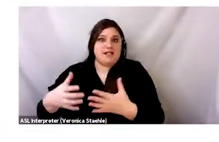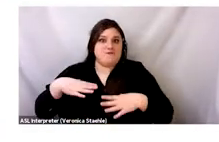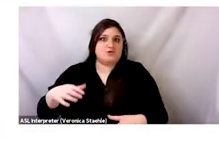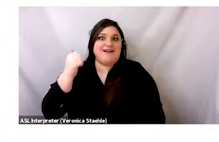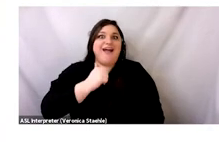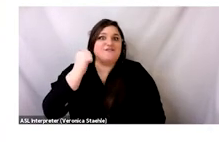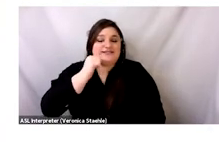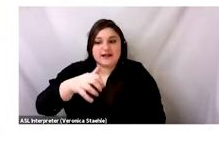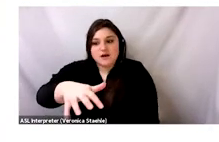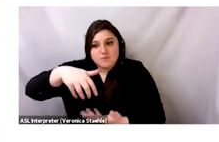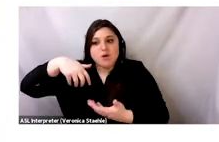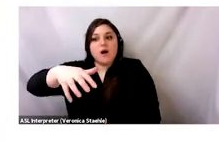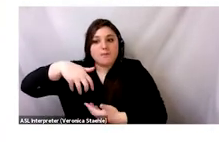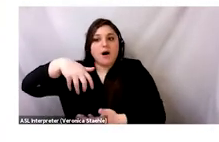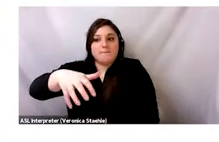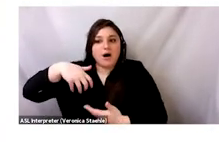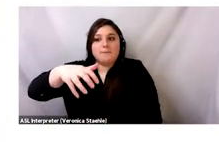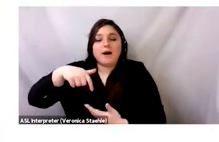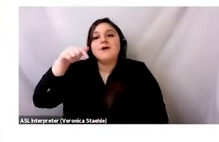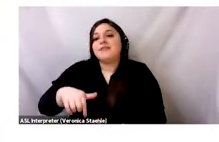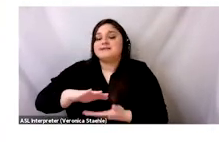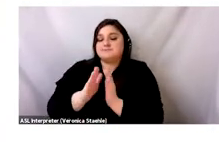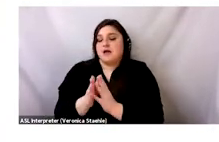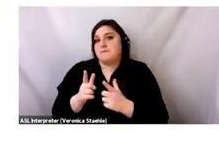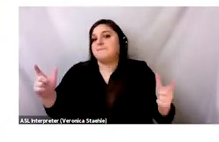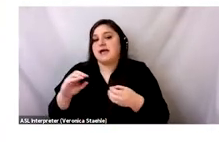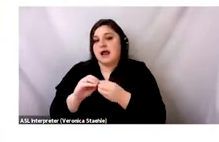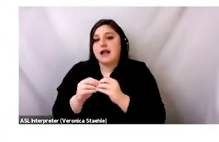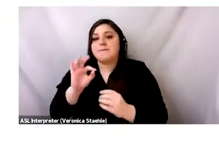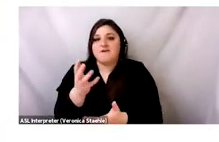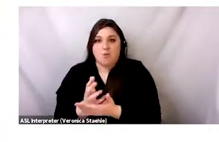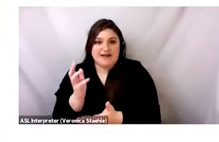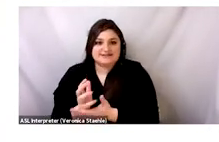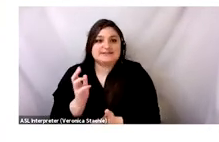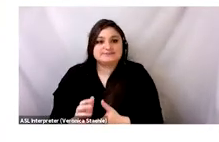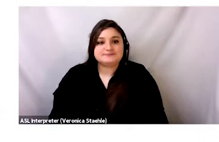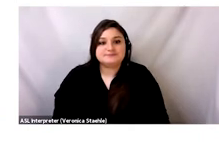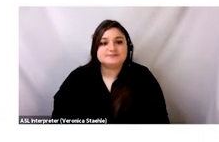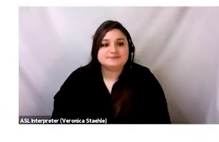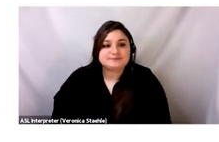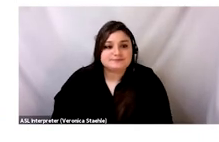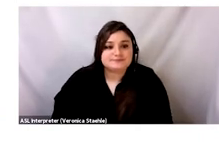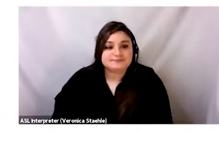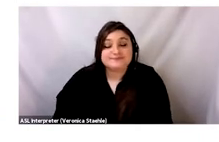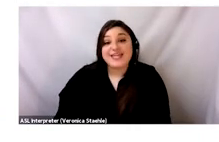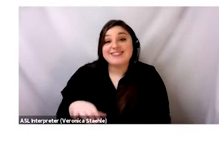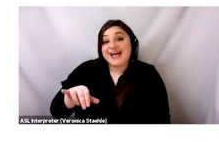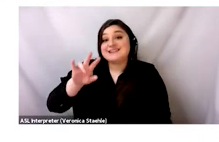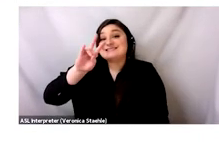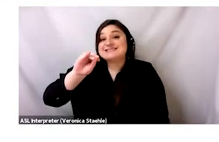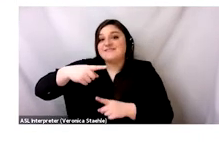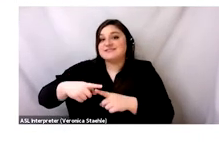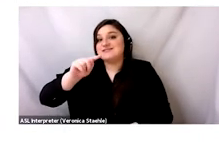70 tons of clothing waste from Contamanto every day. This is the largest consolidated point of waste for all of Accra, and this, you know, is not